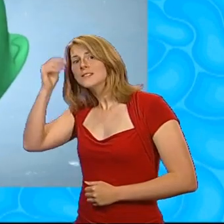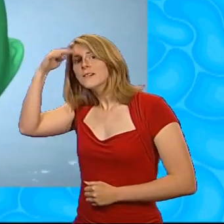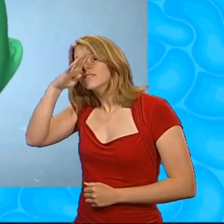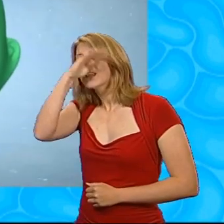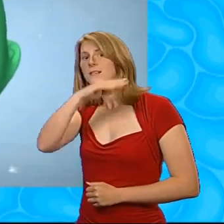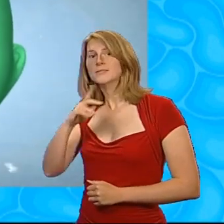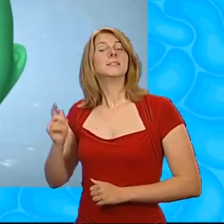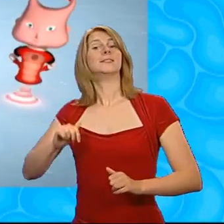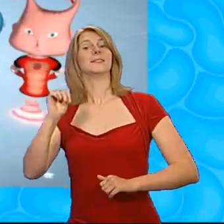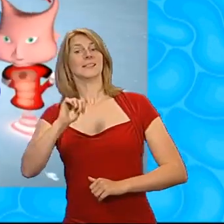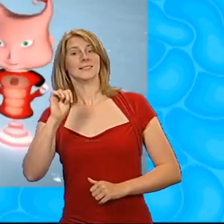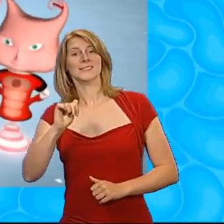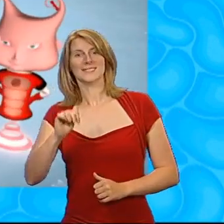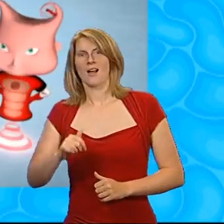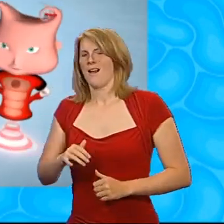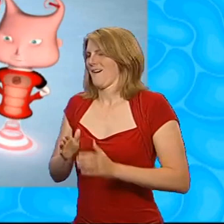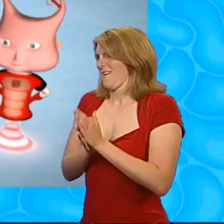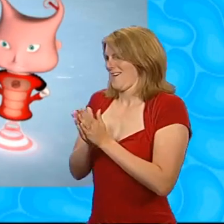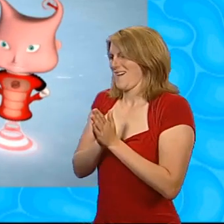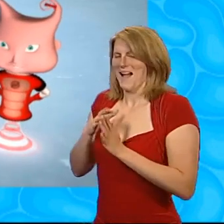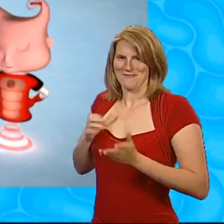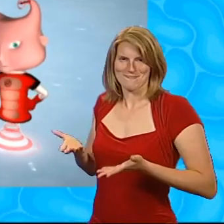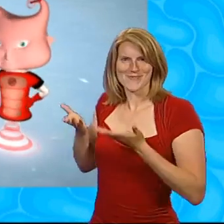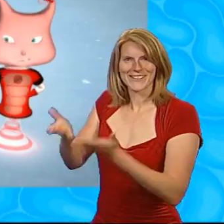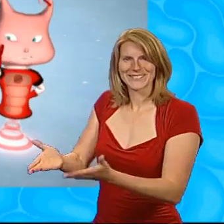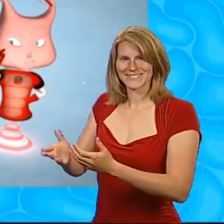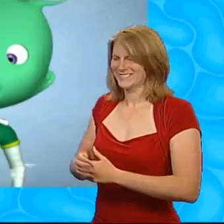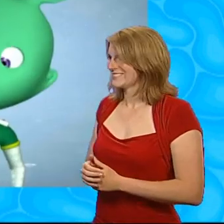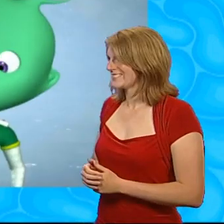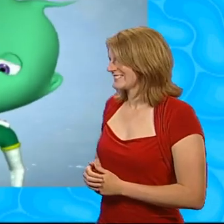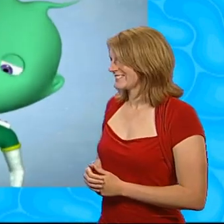Felix? Yes my dears We've got a present for you Catch